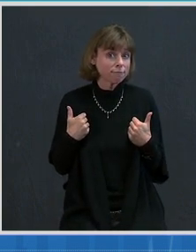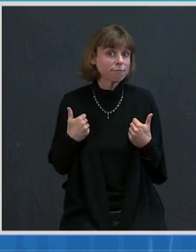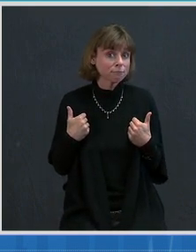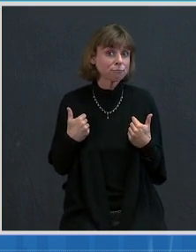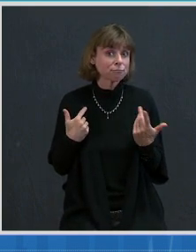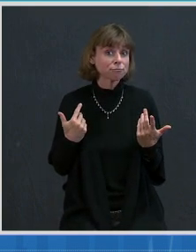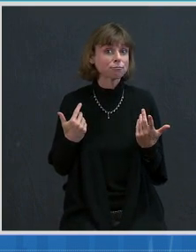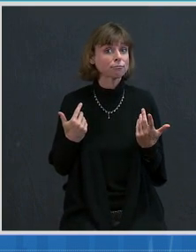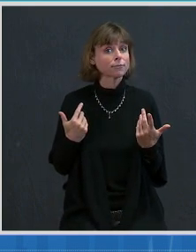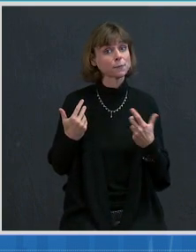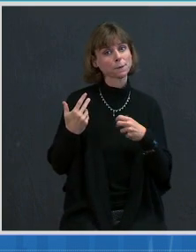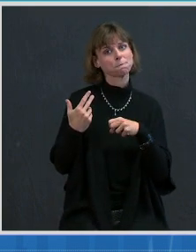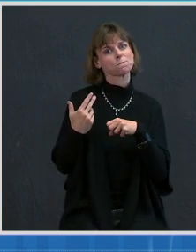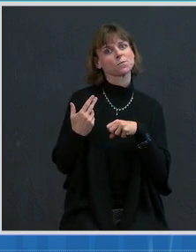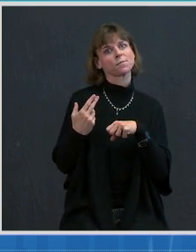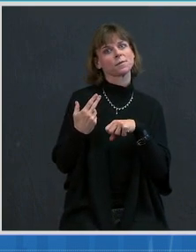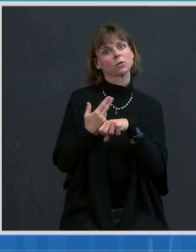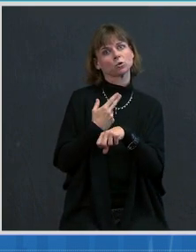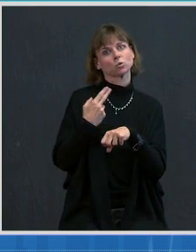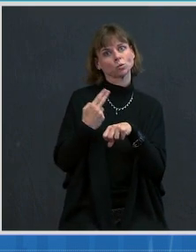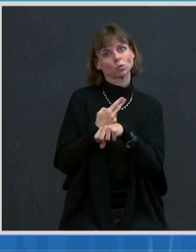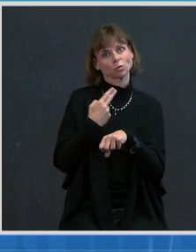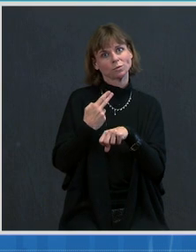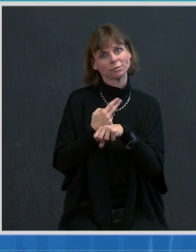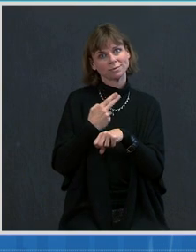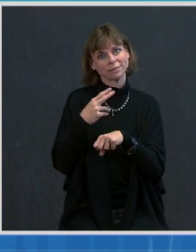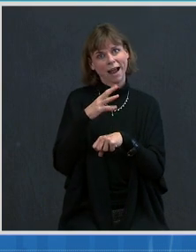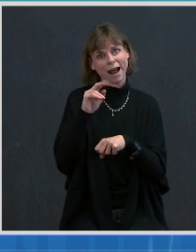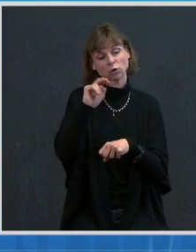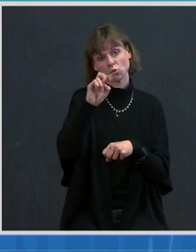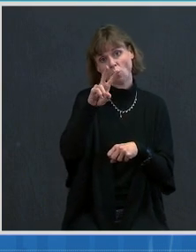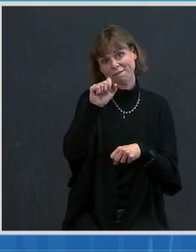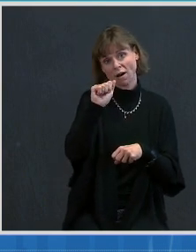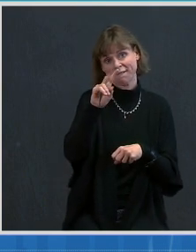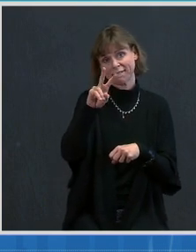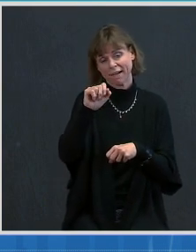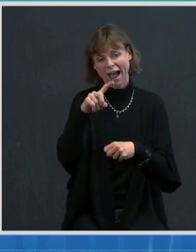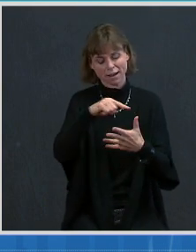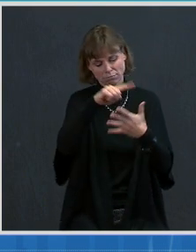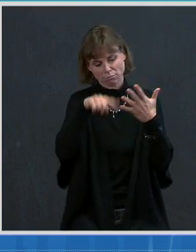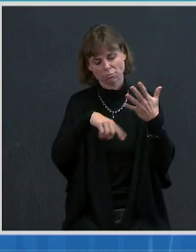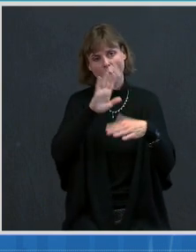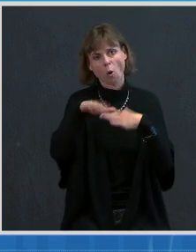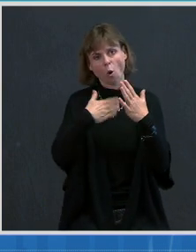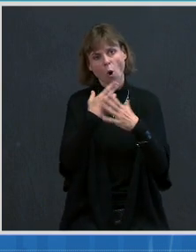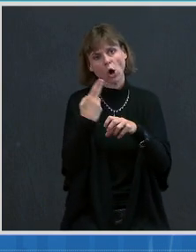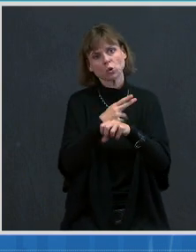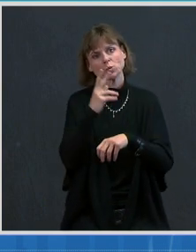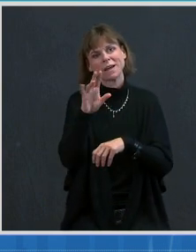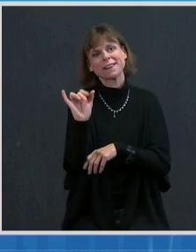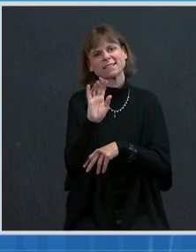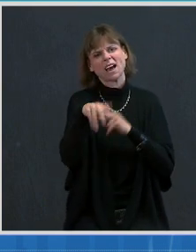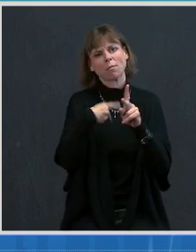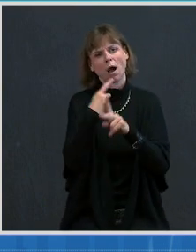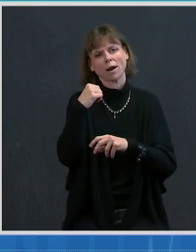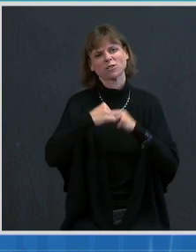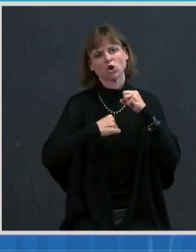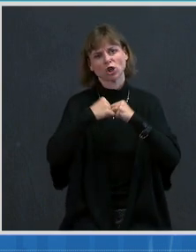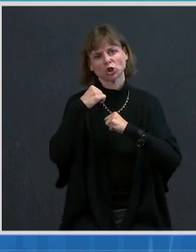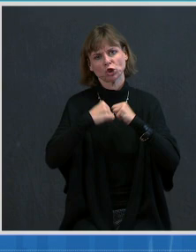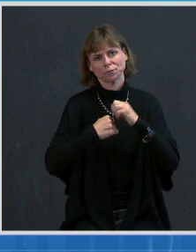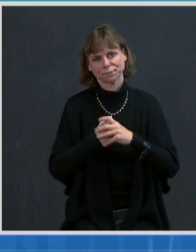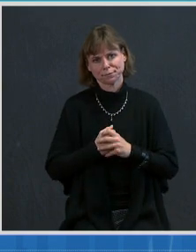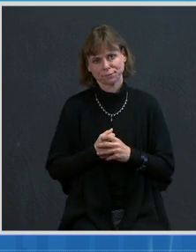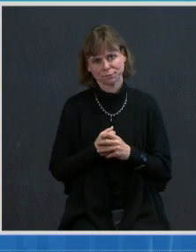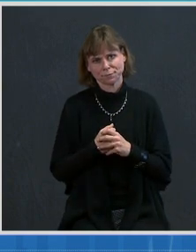in the Sanofi and the Novavax all use the same sort of structure. And the point I